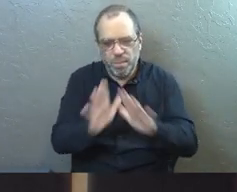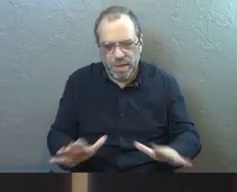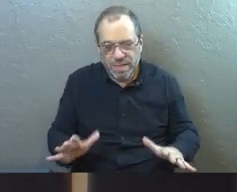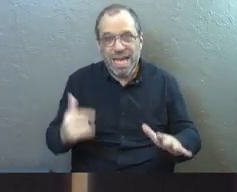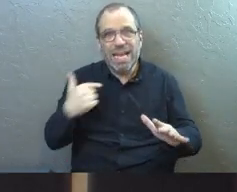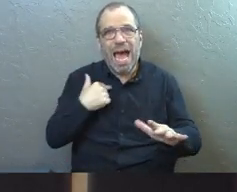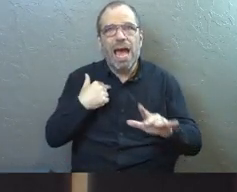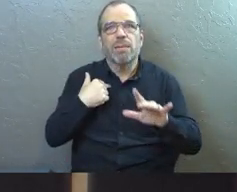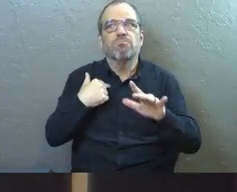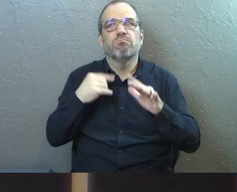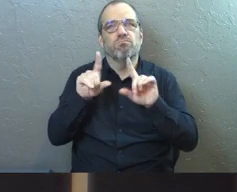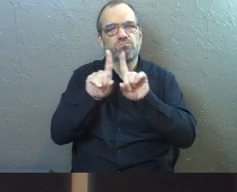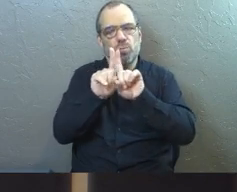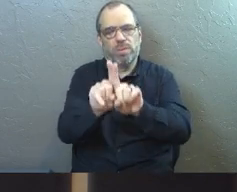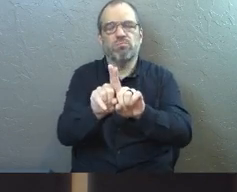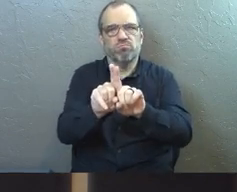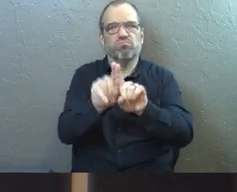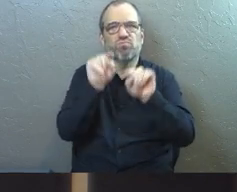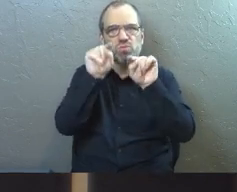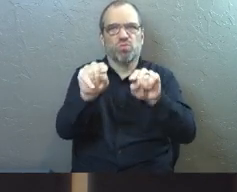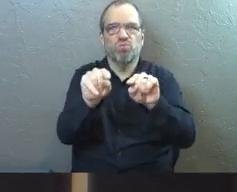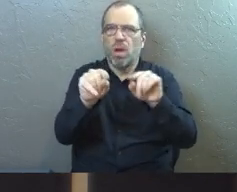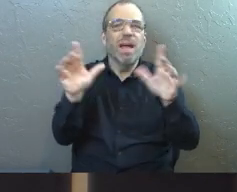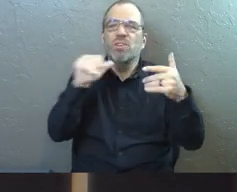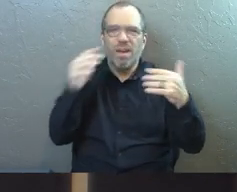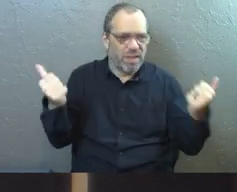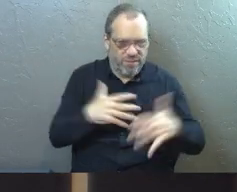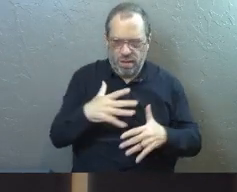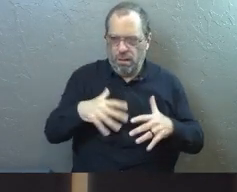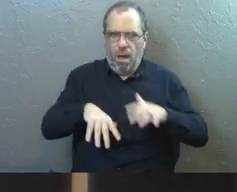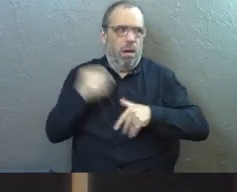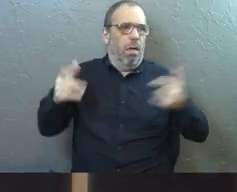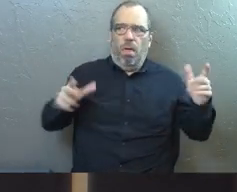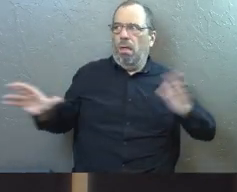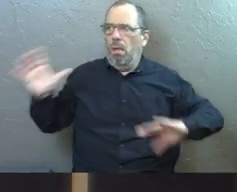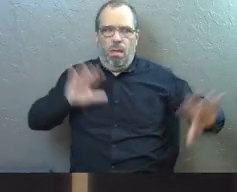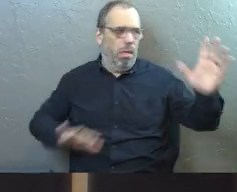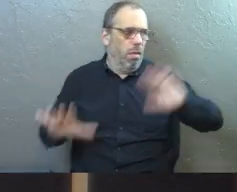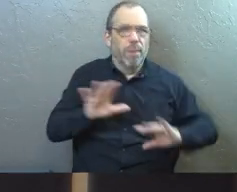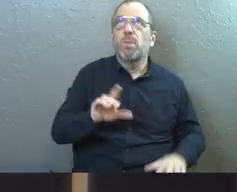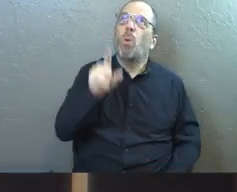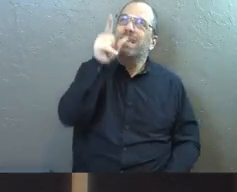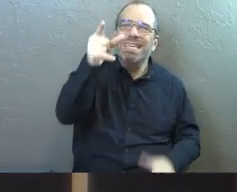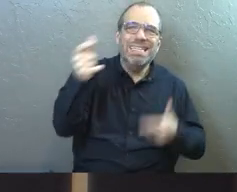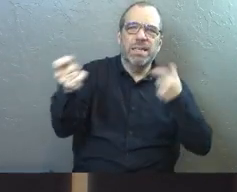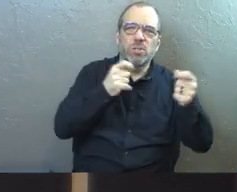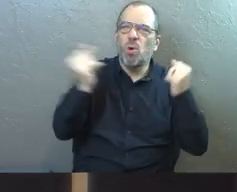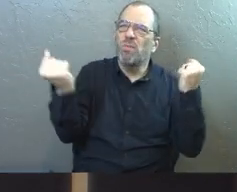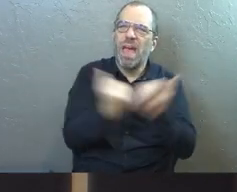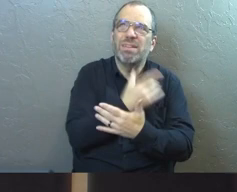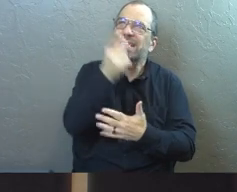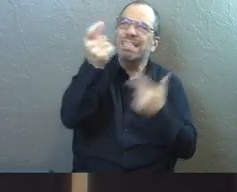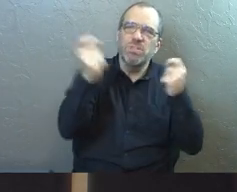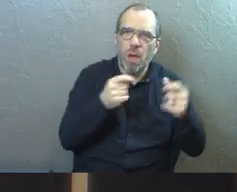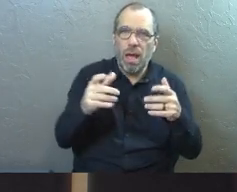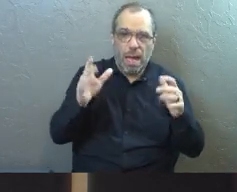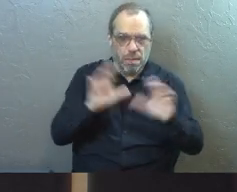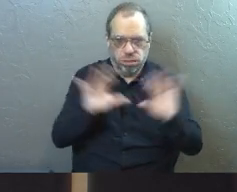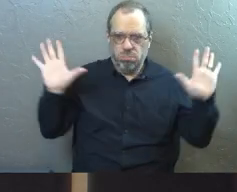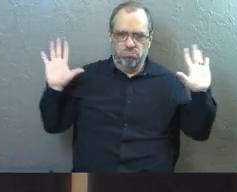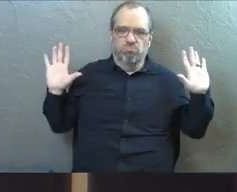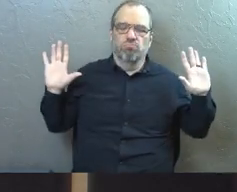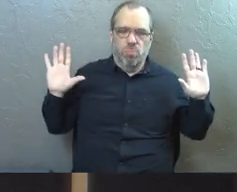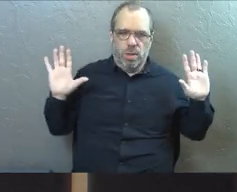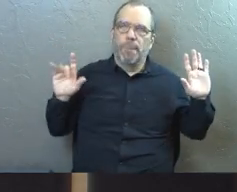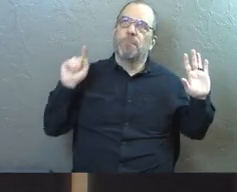to be with you and I'm going to be that constant presence. You don't have to feel out of control because the truth is he's in control and I can let go and